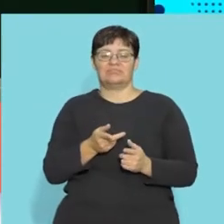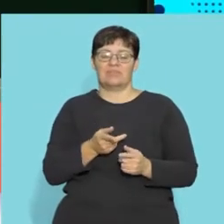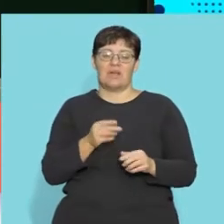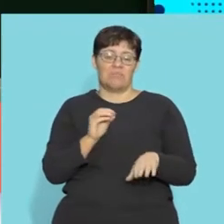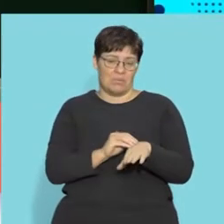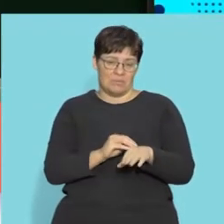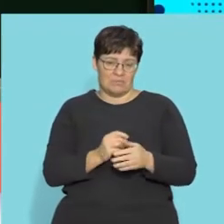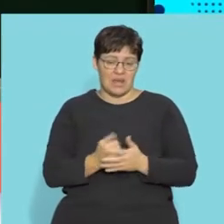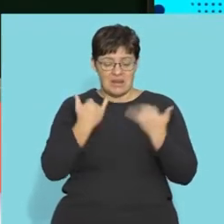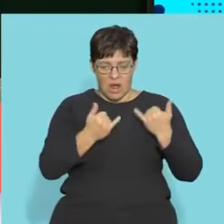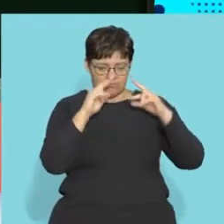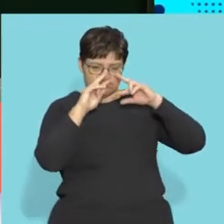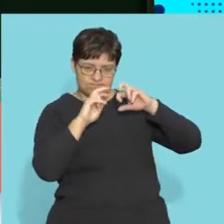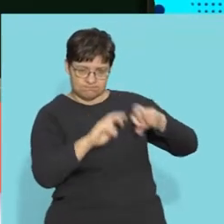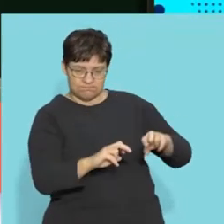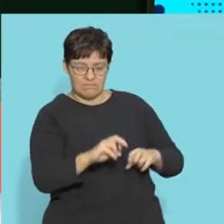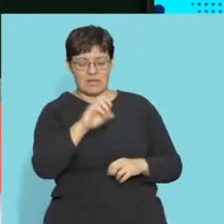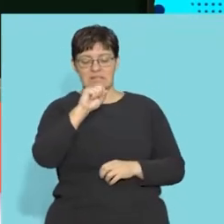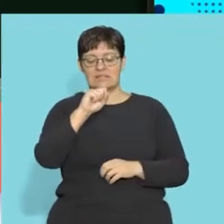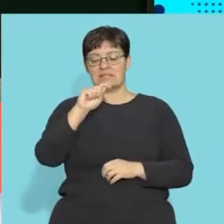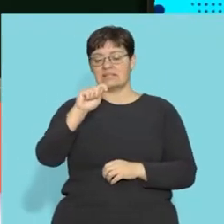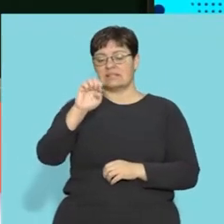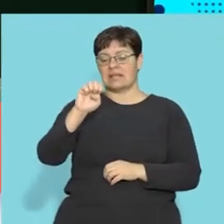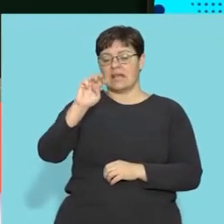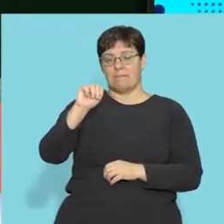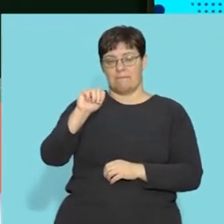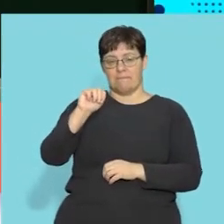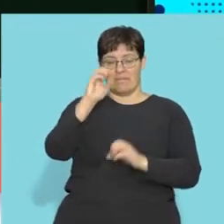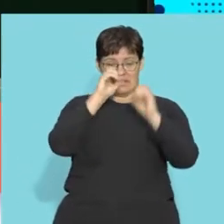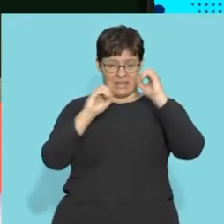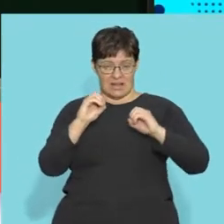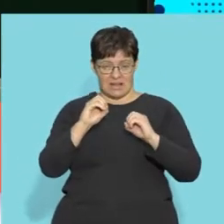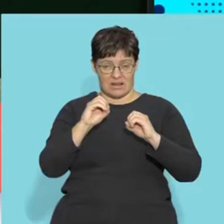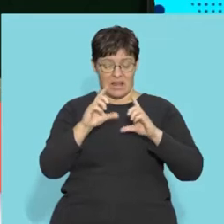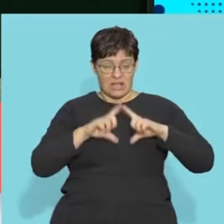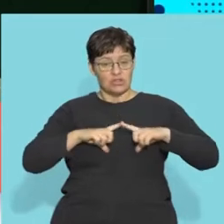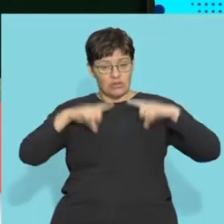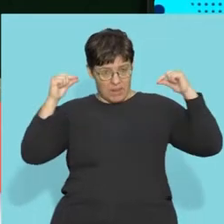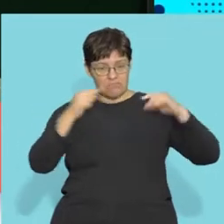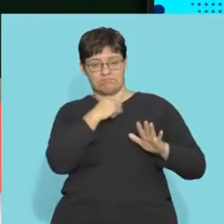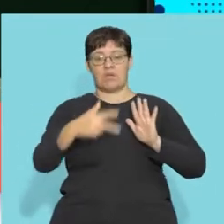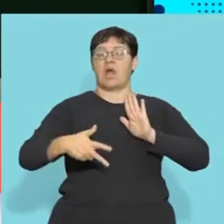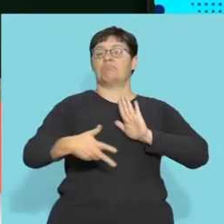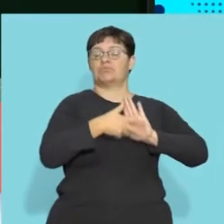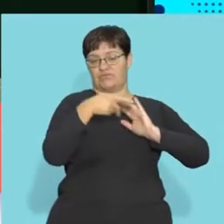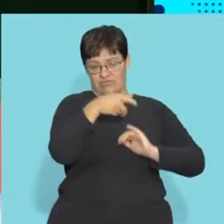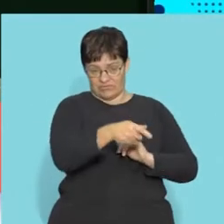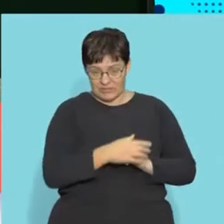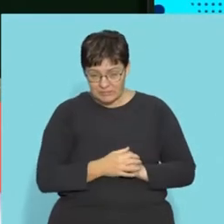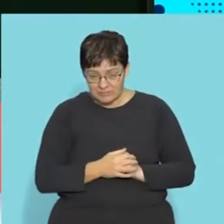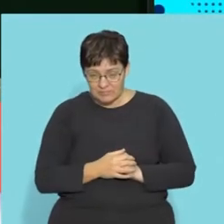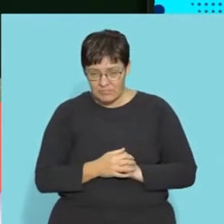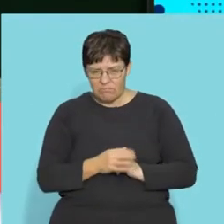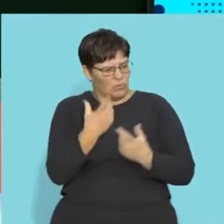what they are doing currently is research on stem cells. And I know in Japan, they actually approved the stem cell